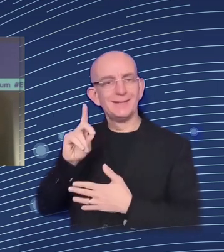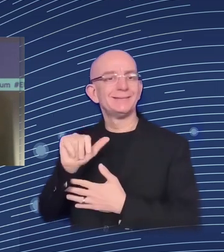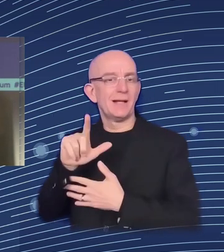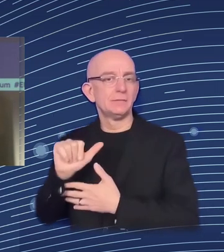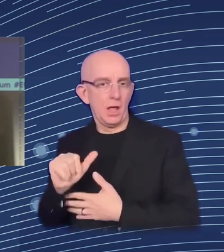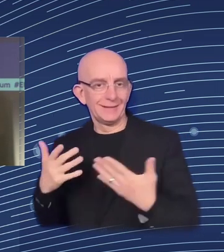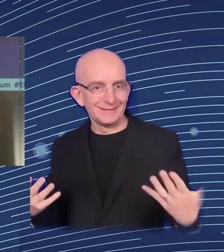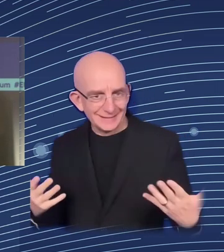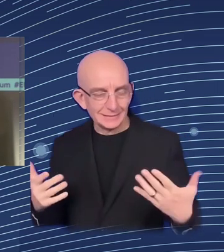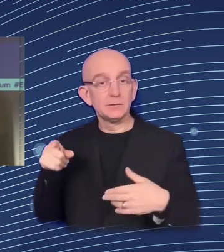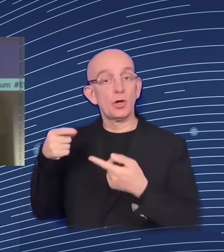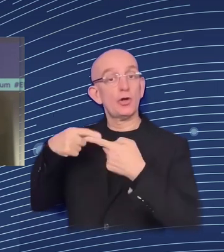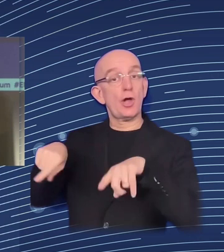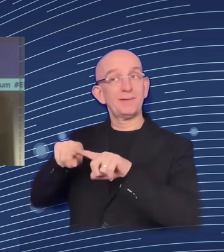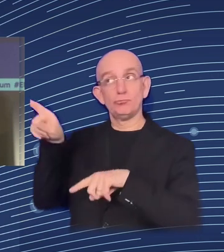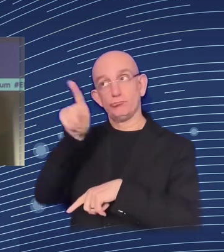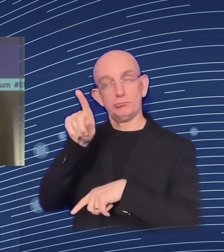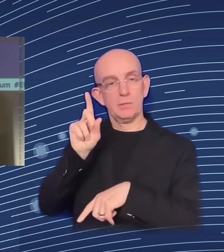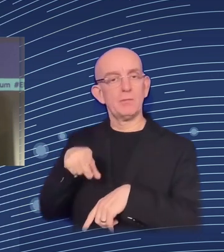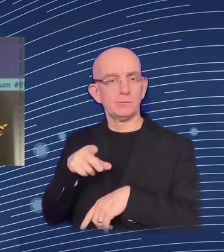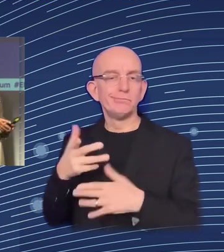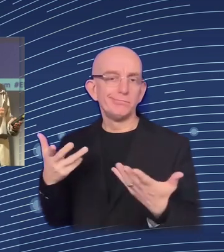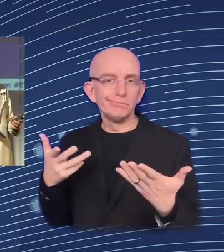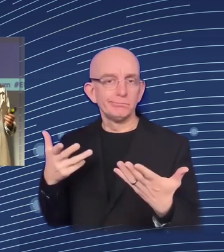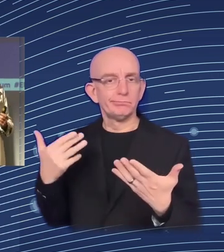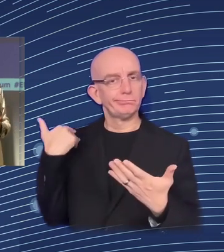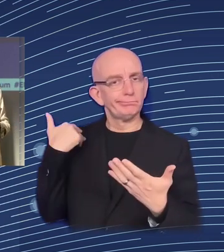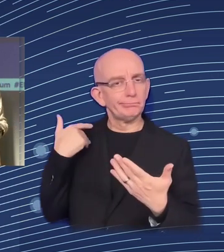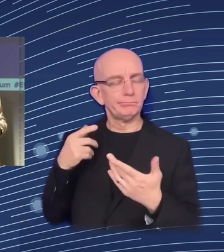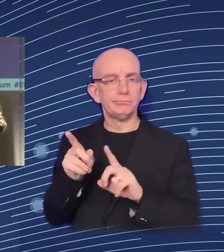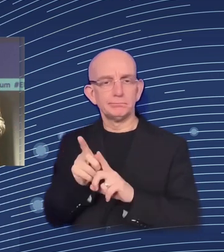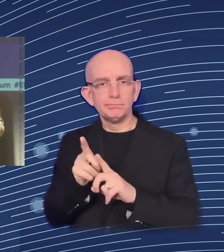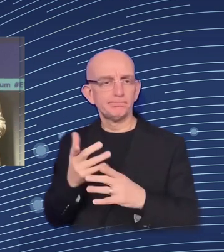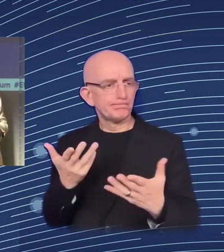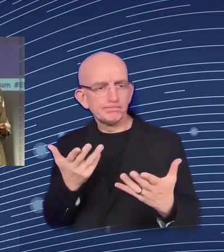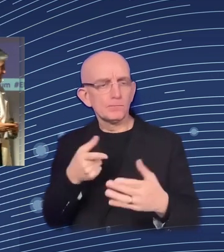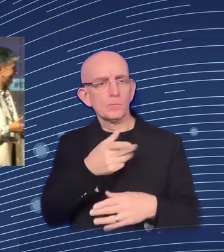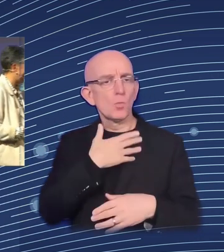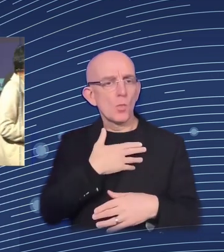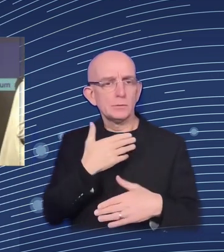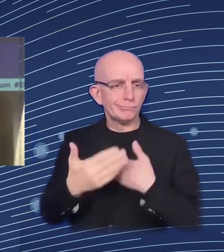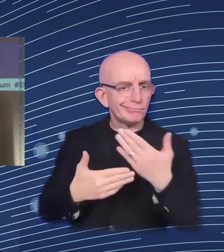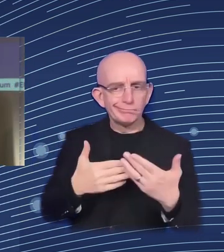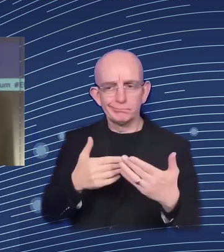a real impact evaluation assessment afterwards. And for that, ISEAC is a specialist.